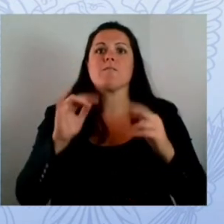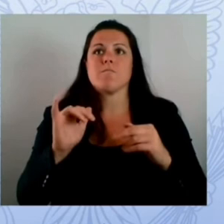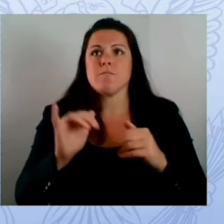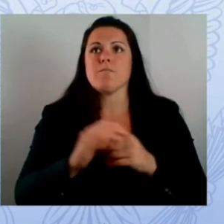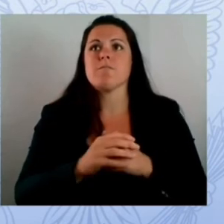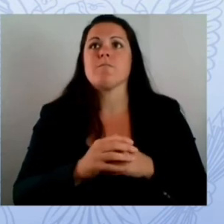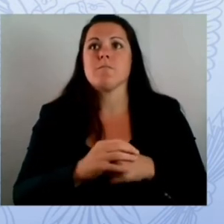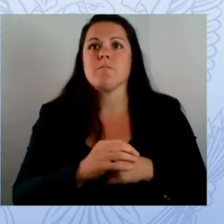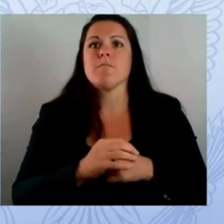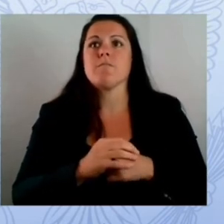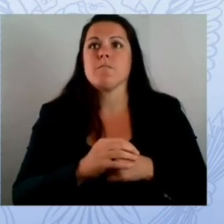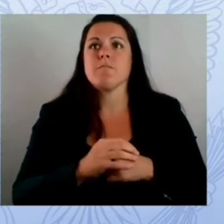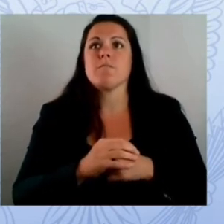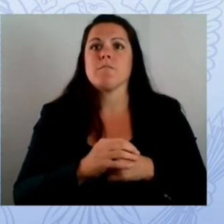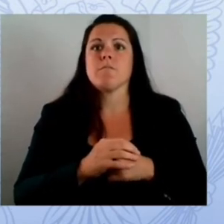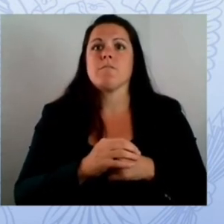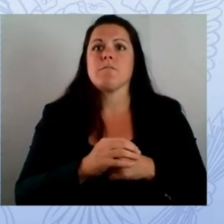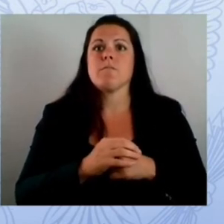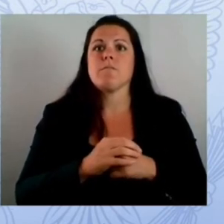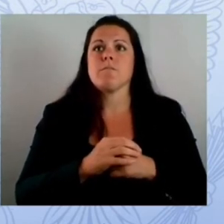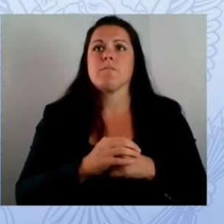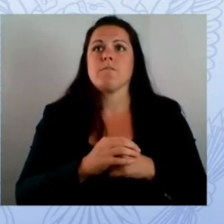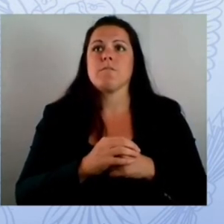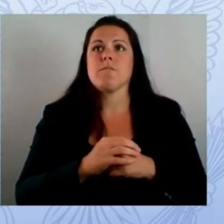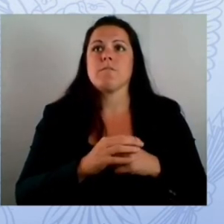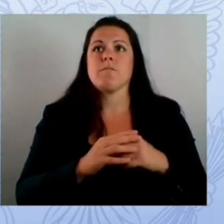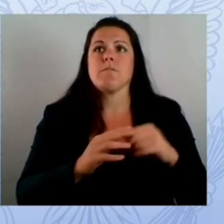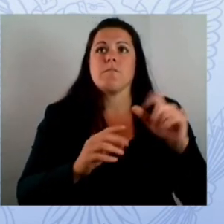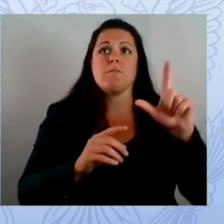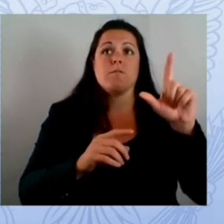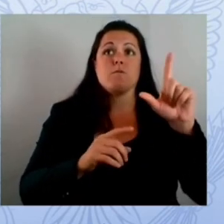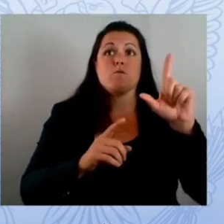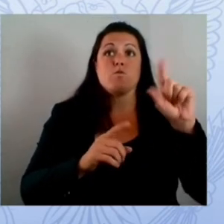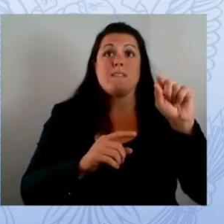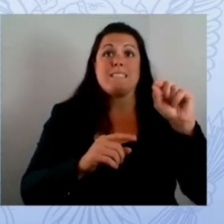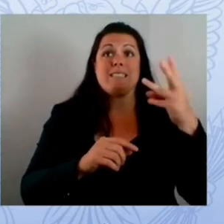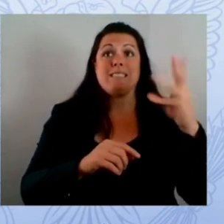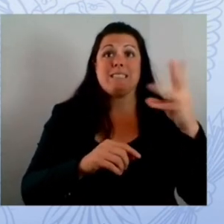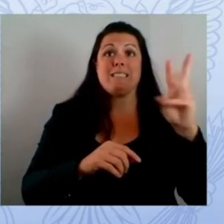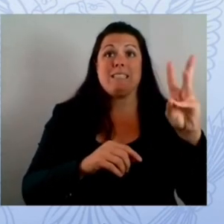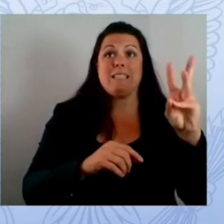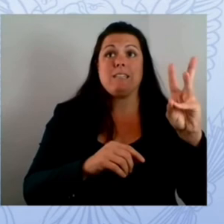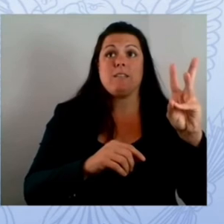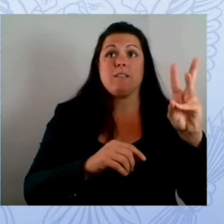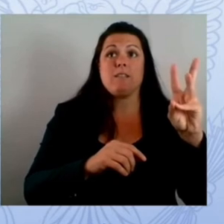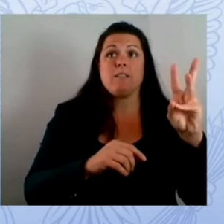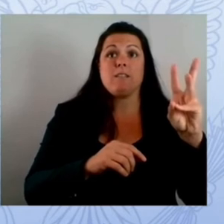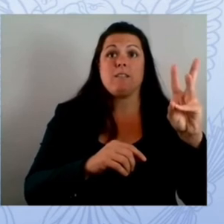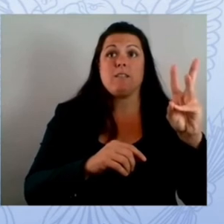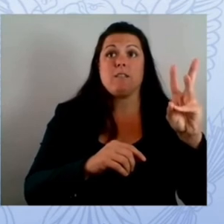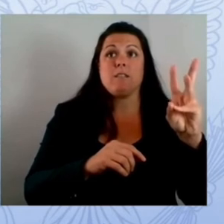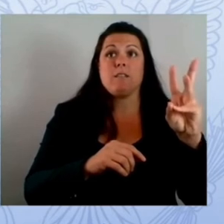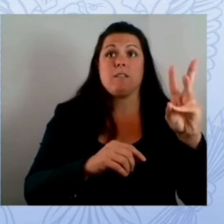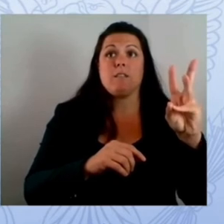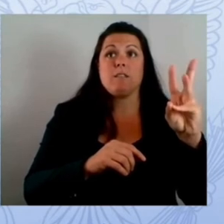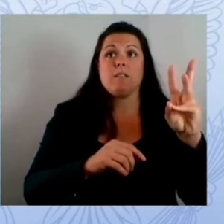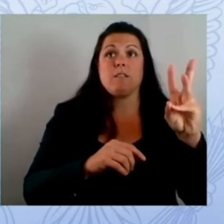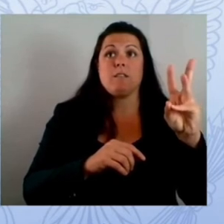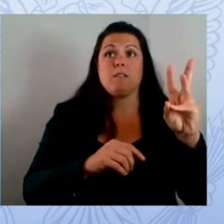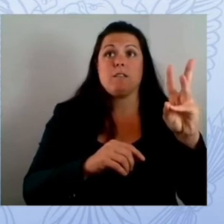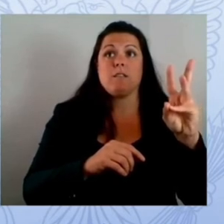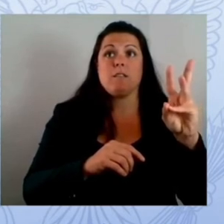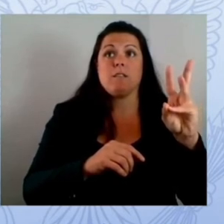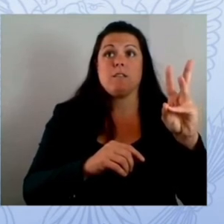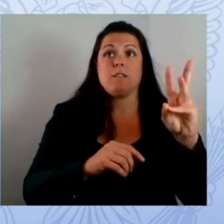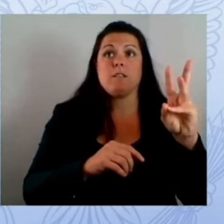1619 that we know of cyber security related incidents this is not a small problem this is not